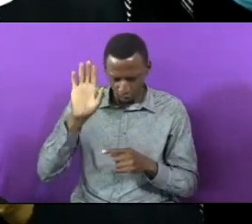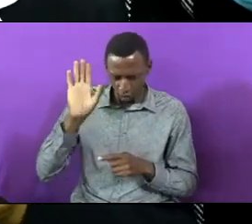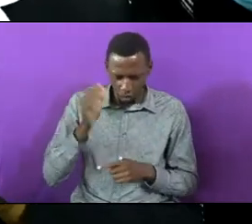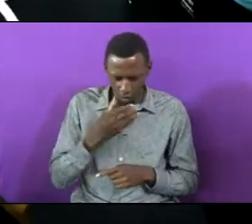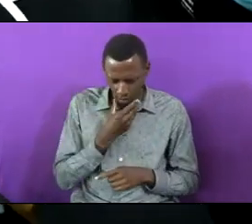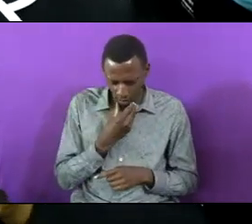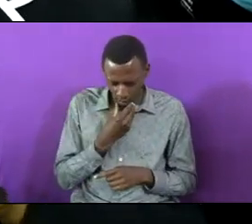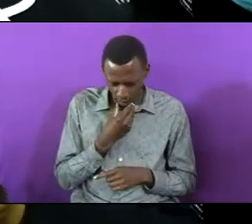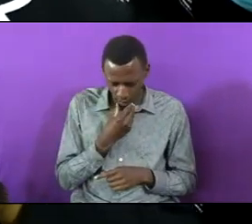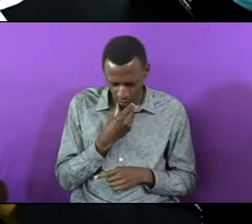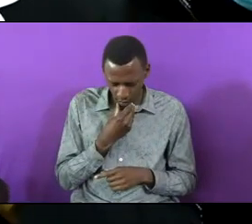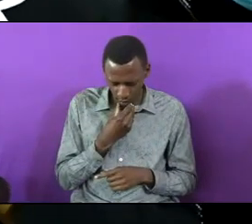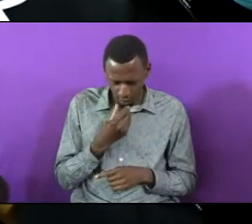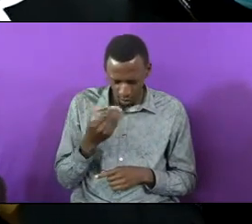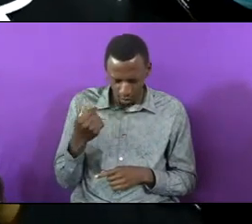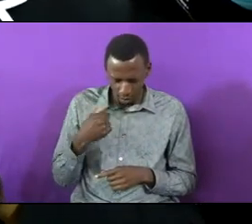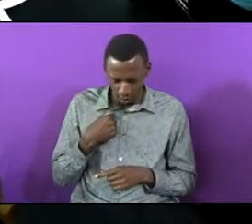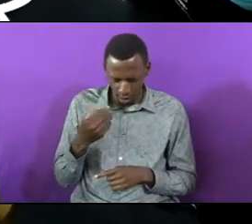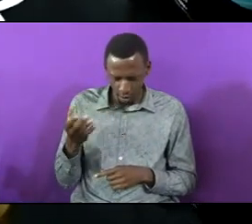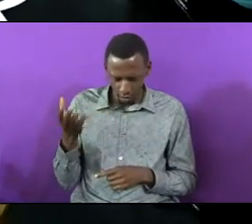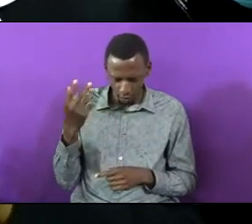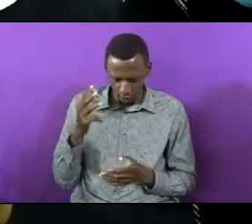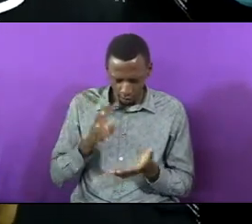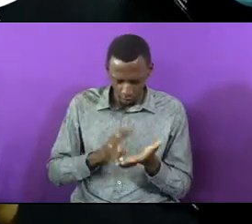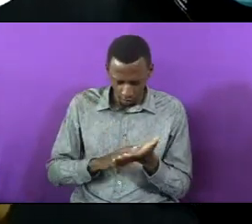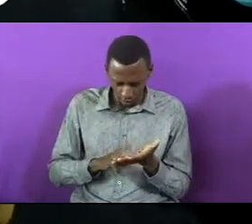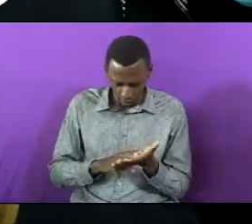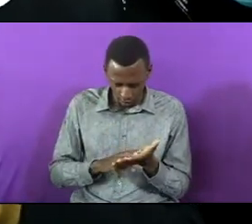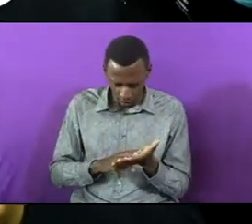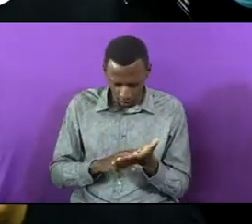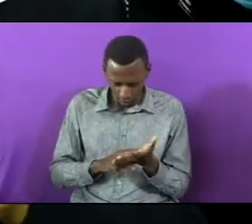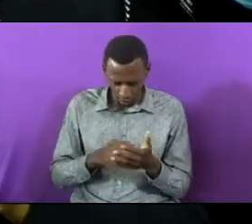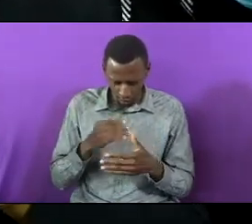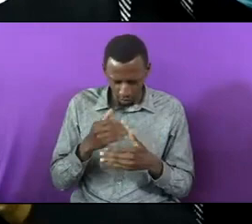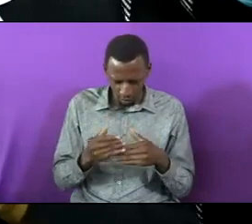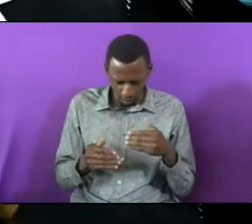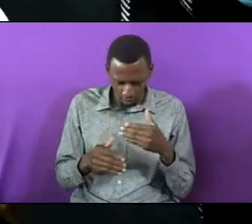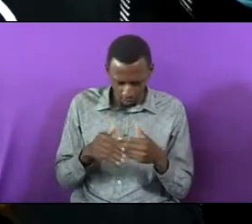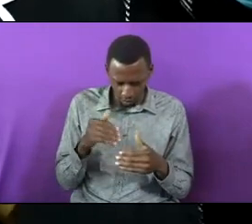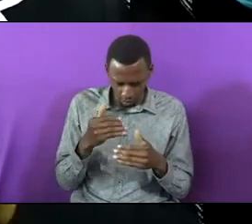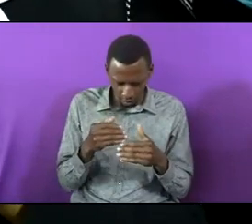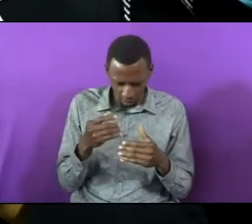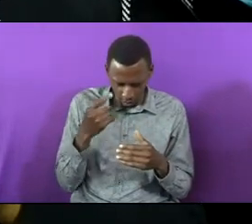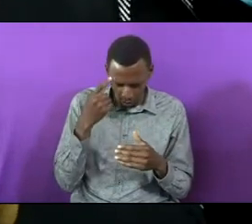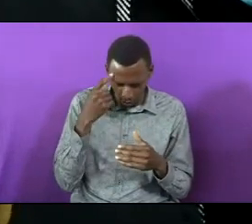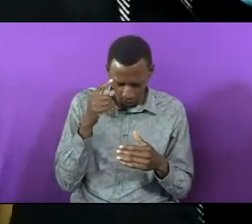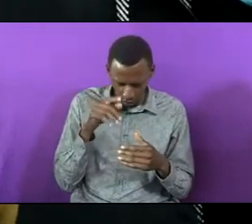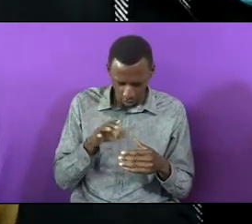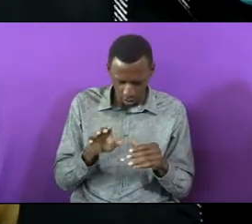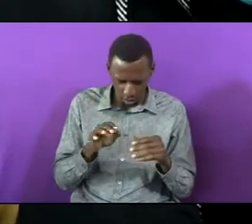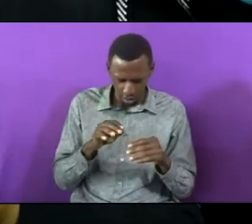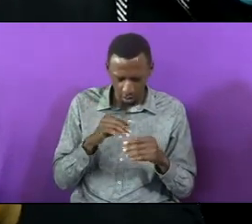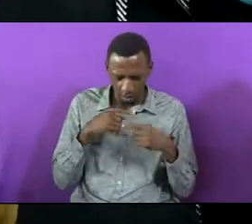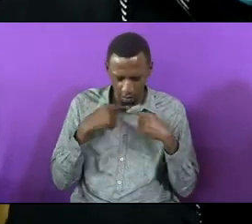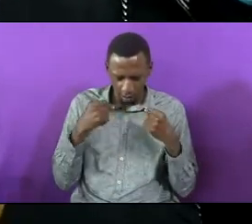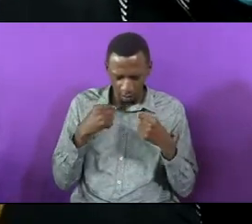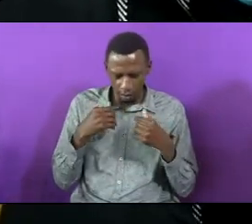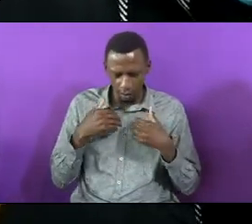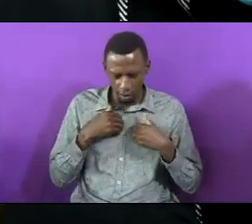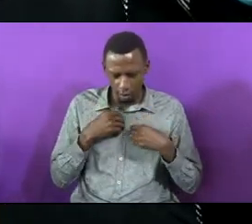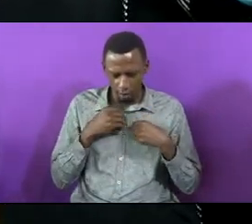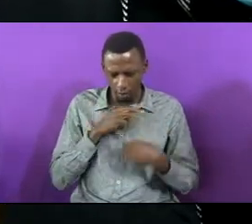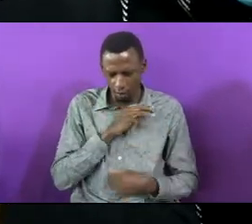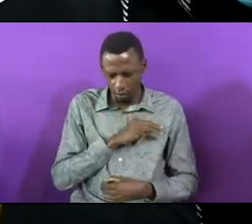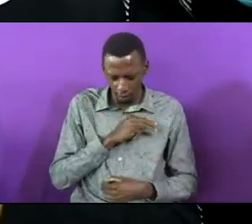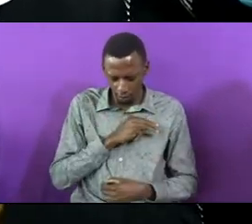I was in me God he was they even built churches for their pastors holy father have mercy on us because